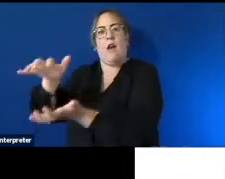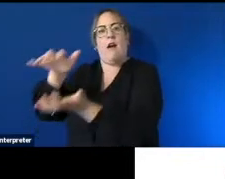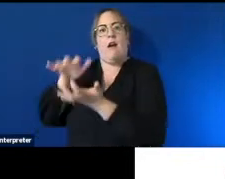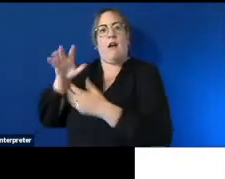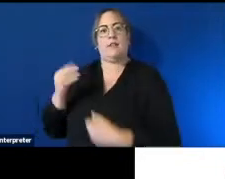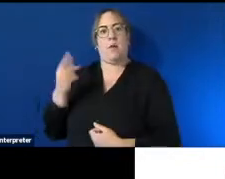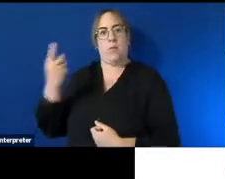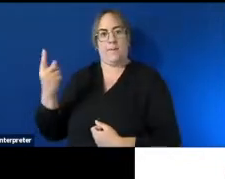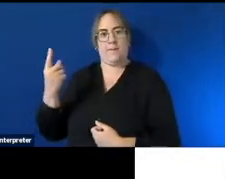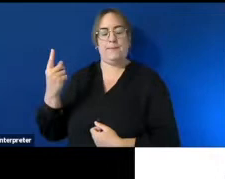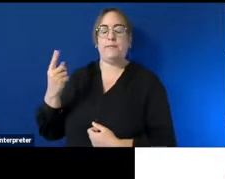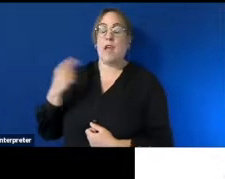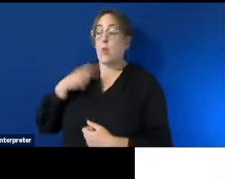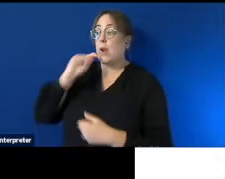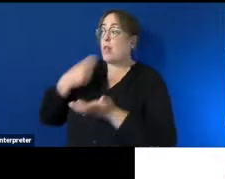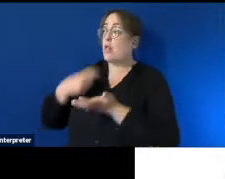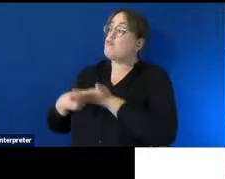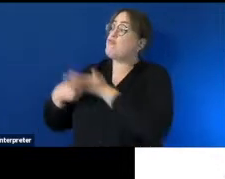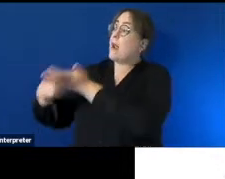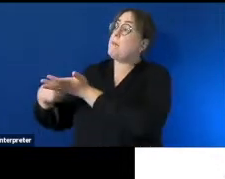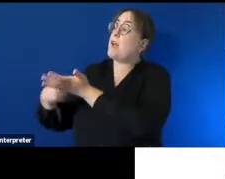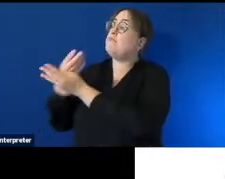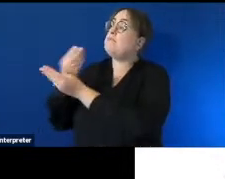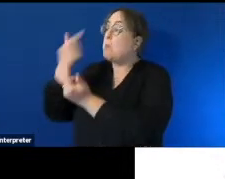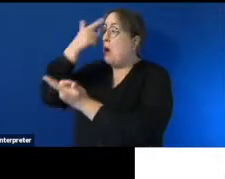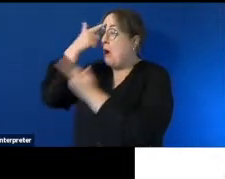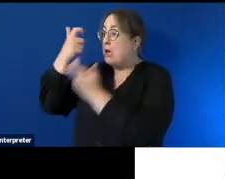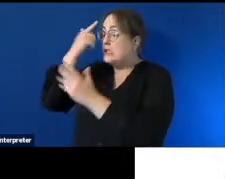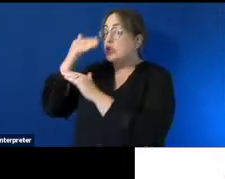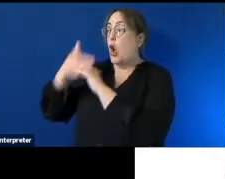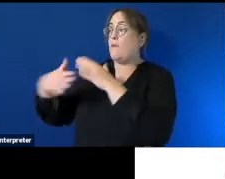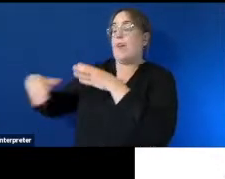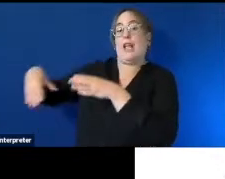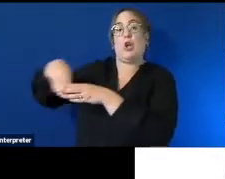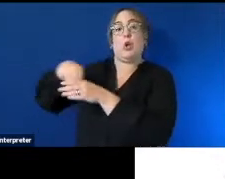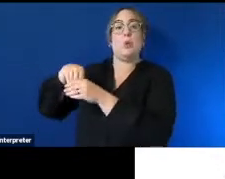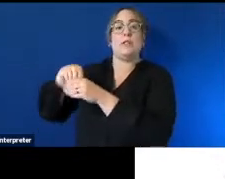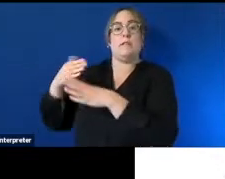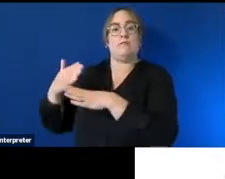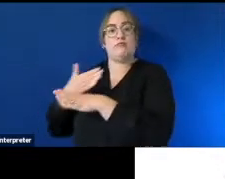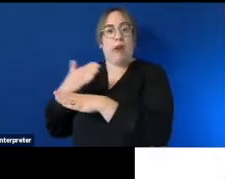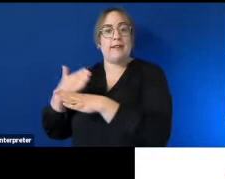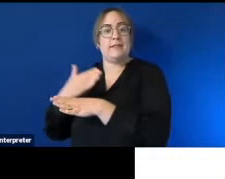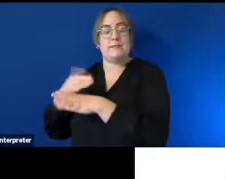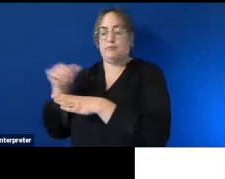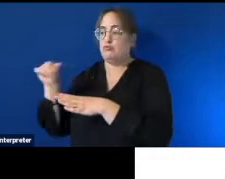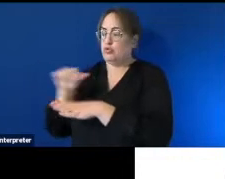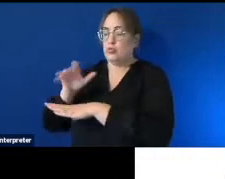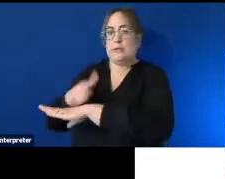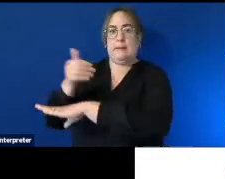vacancy and we'll make recommendations and suggestions on some inclusive practices um that that the employer can implement